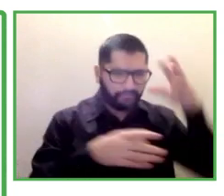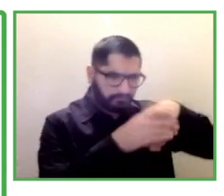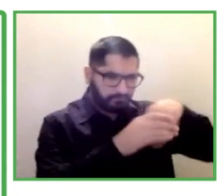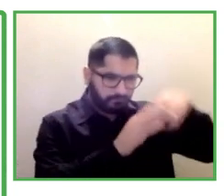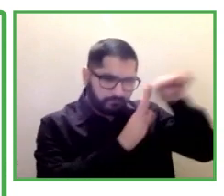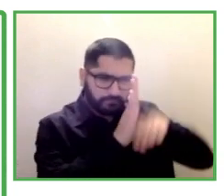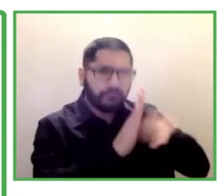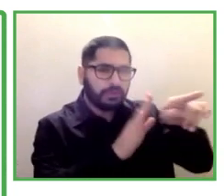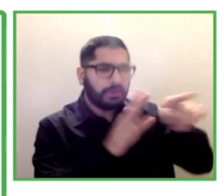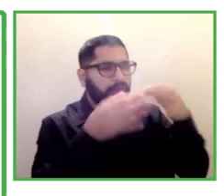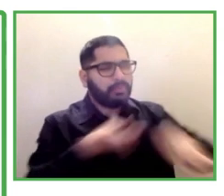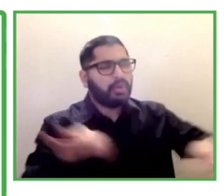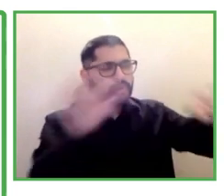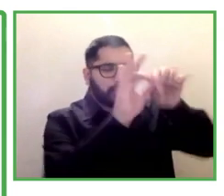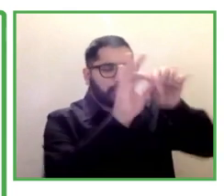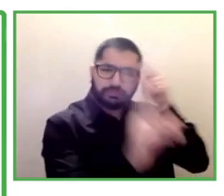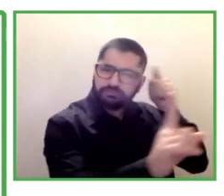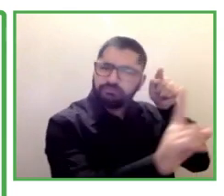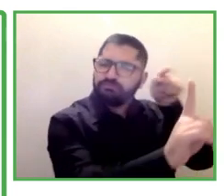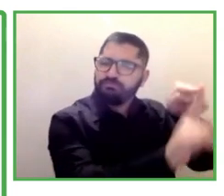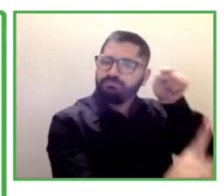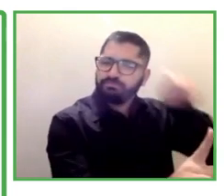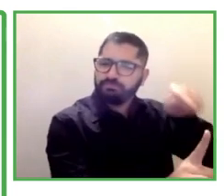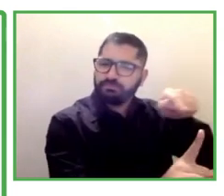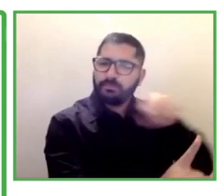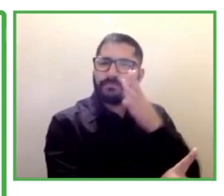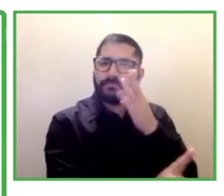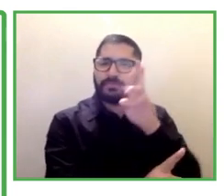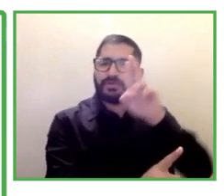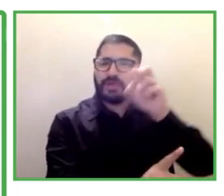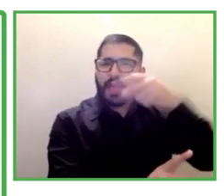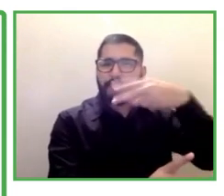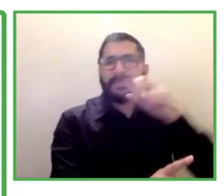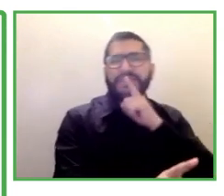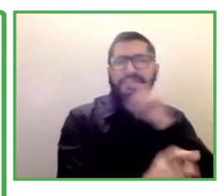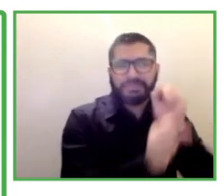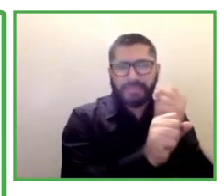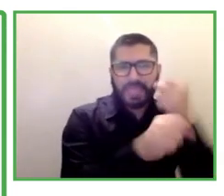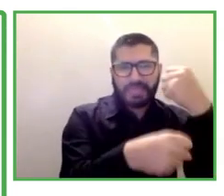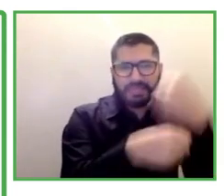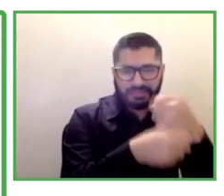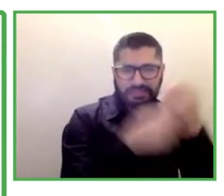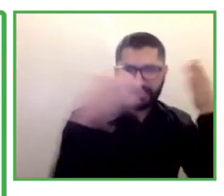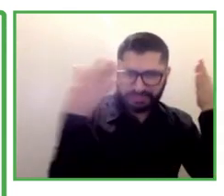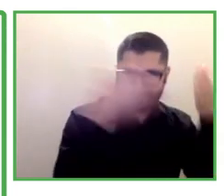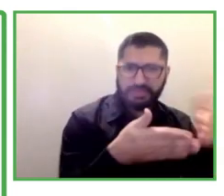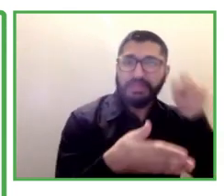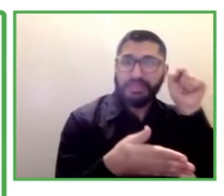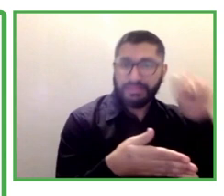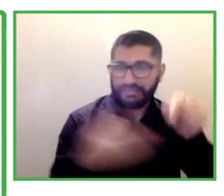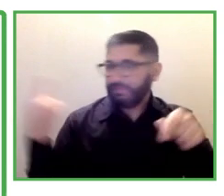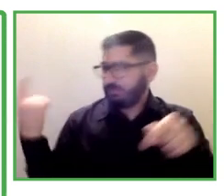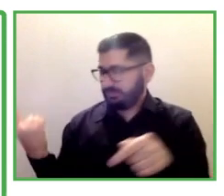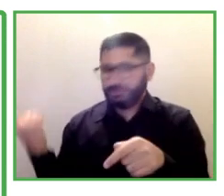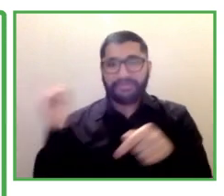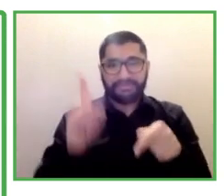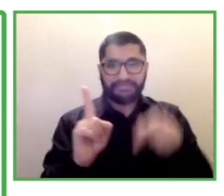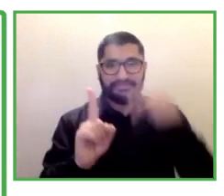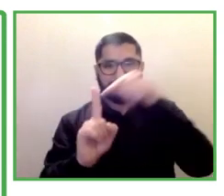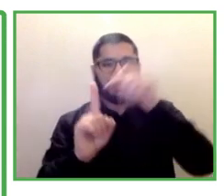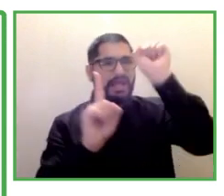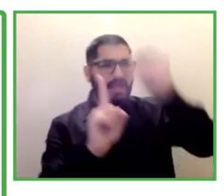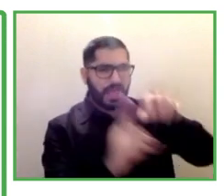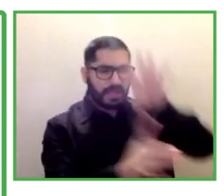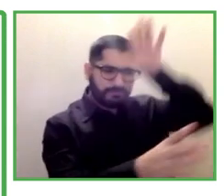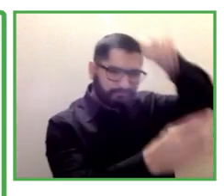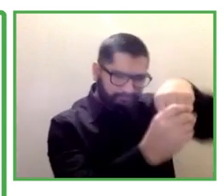employment. Now if someone's task changes our job coach will of course go back in and help that individual learn